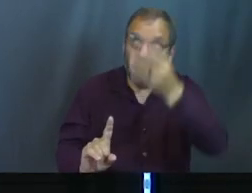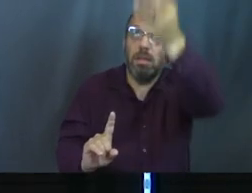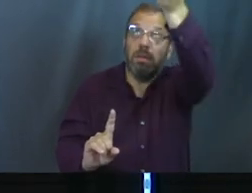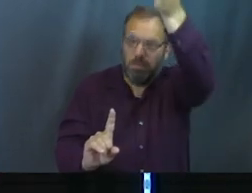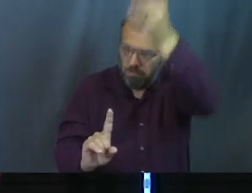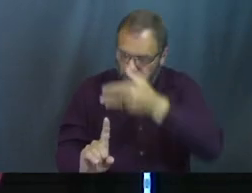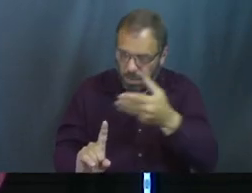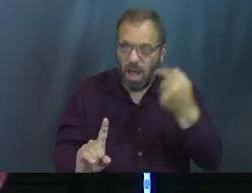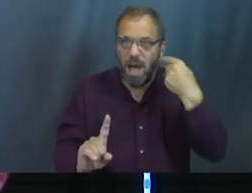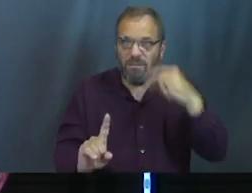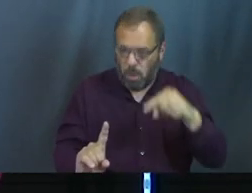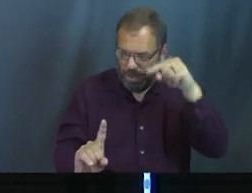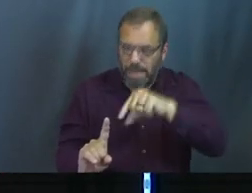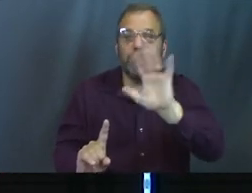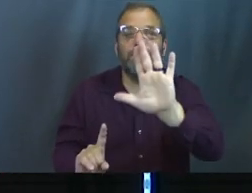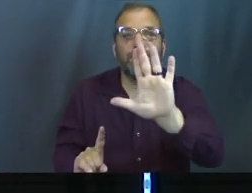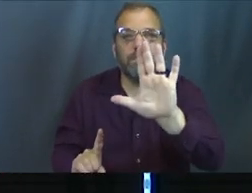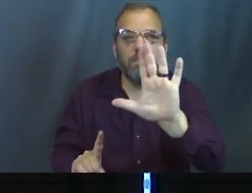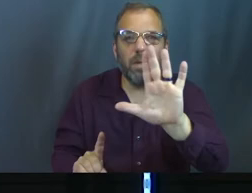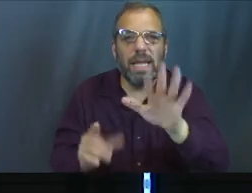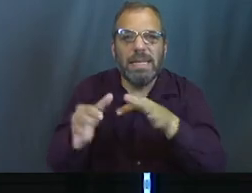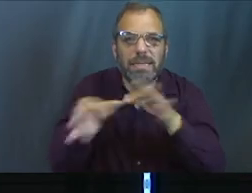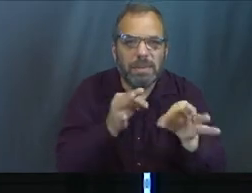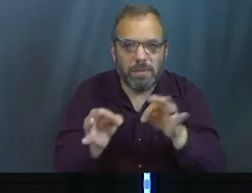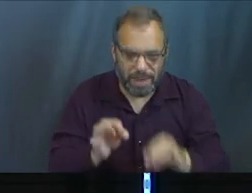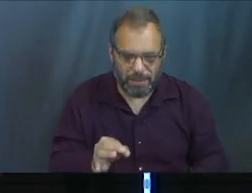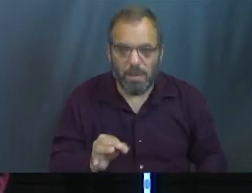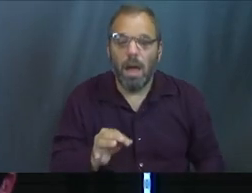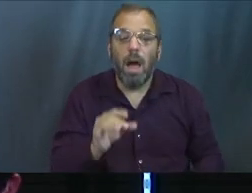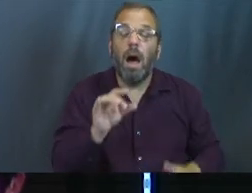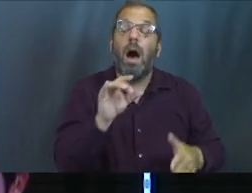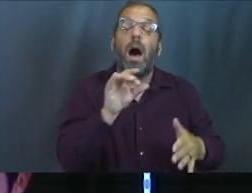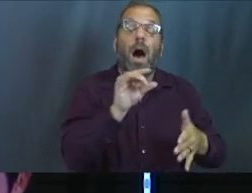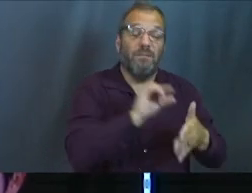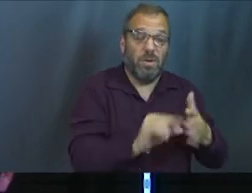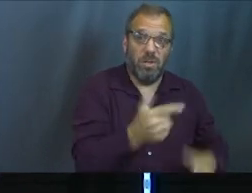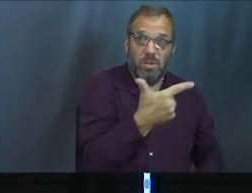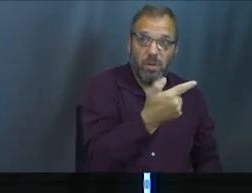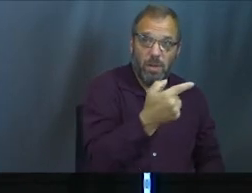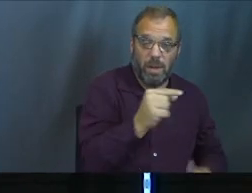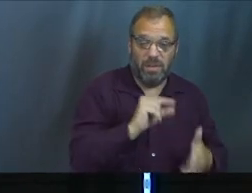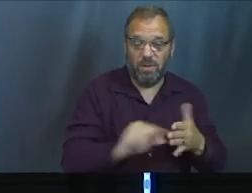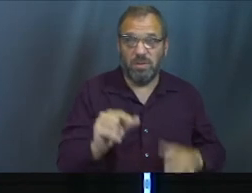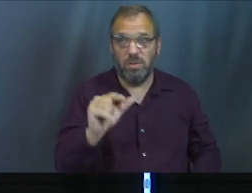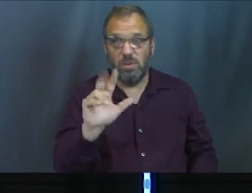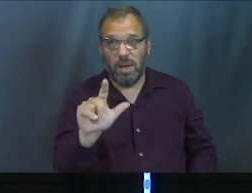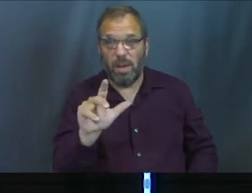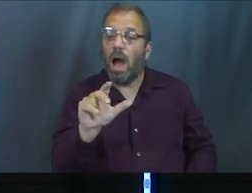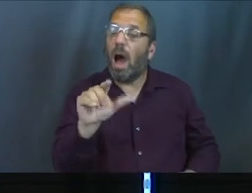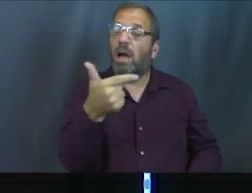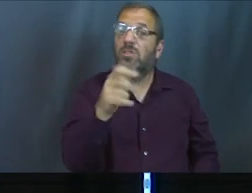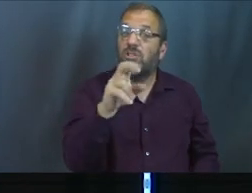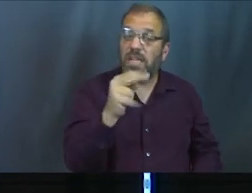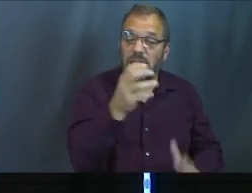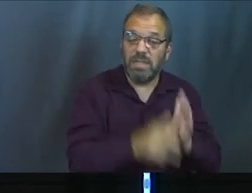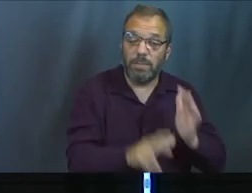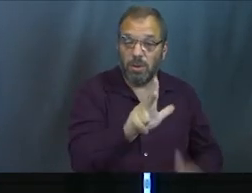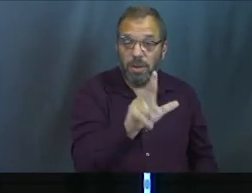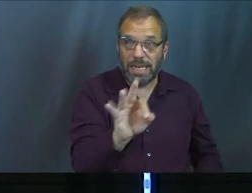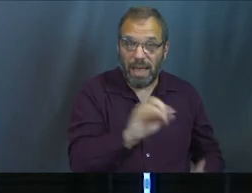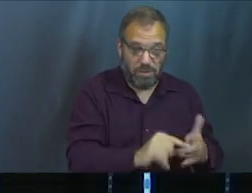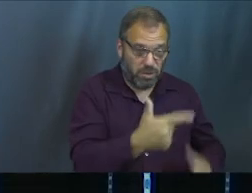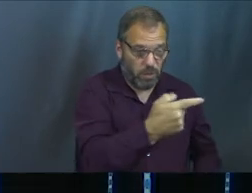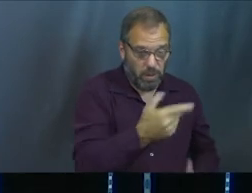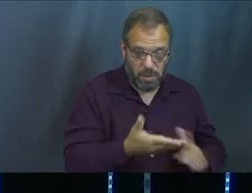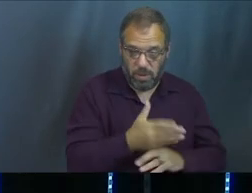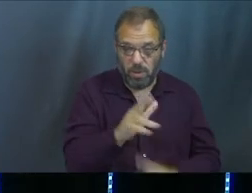God did it for Joseph. Here's what I mean. Check this out. So look back at verses 21 and 23 at the end of Genesis 39, right when we find out that Joseph's